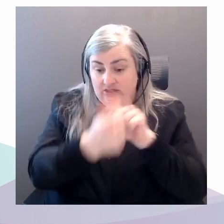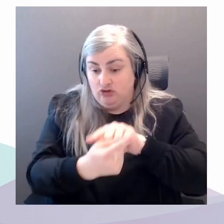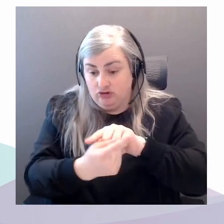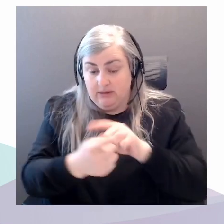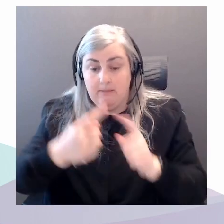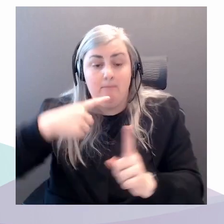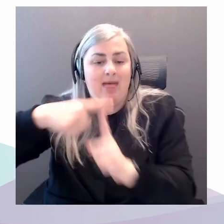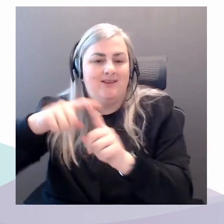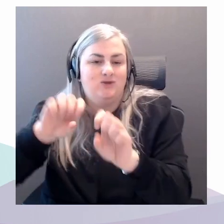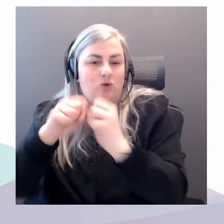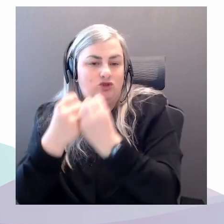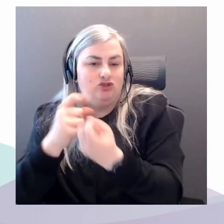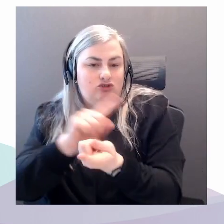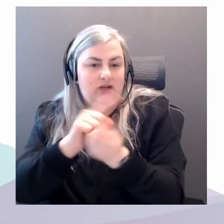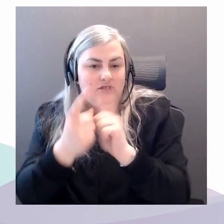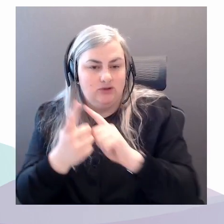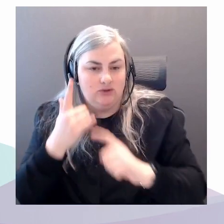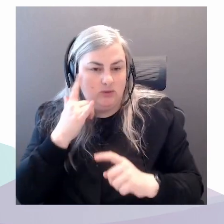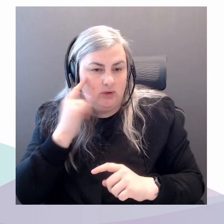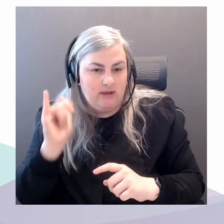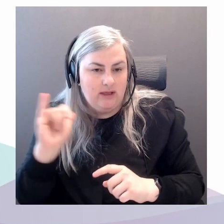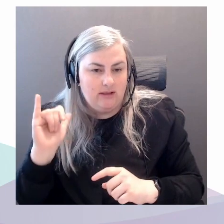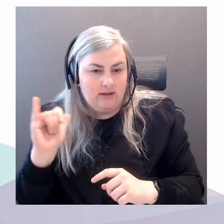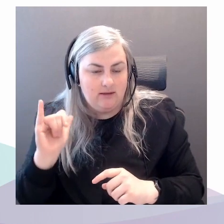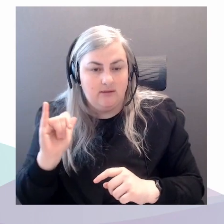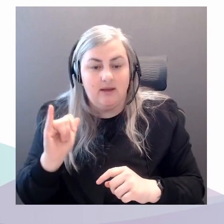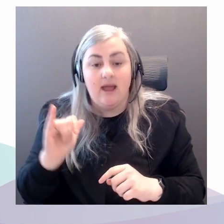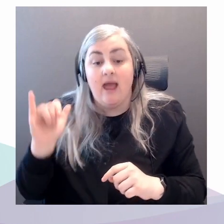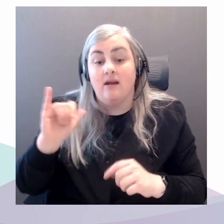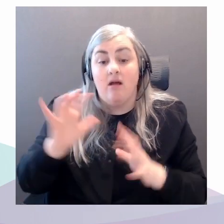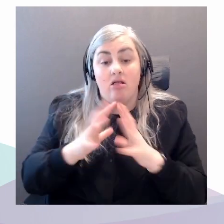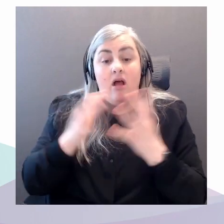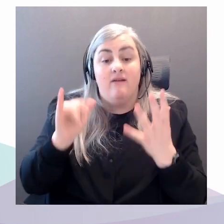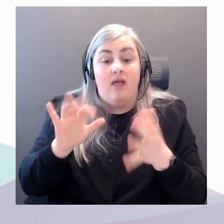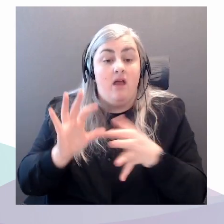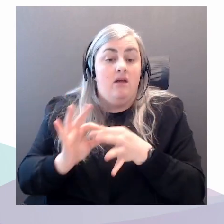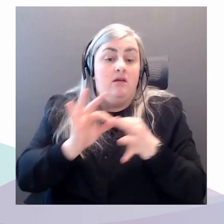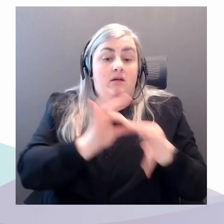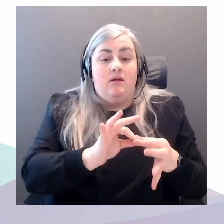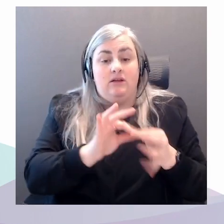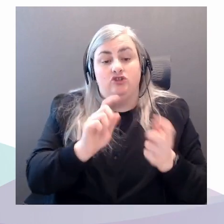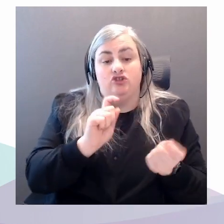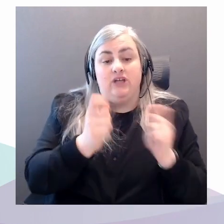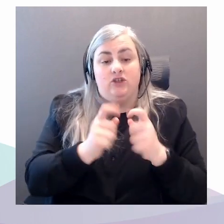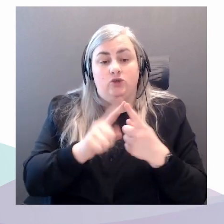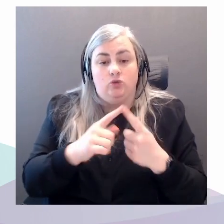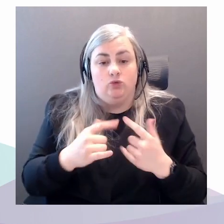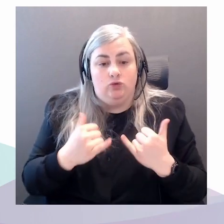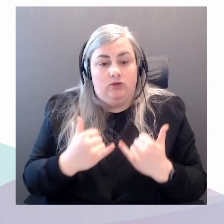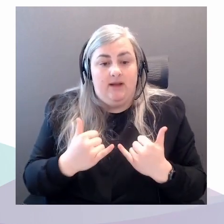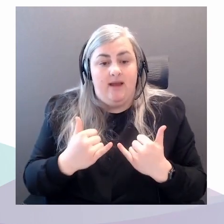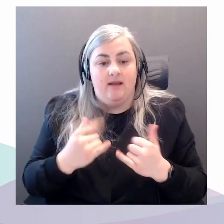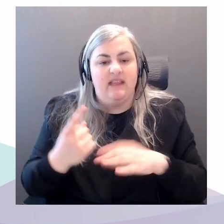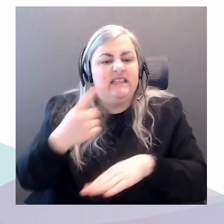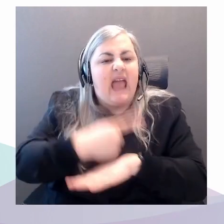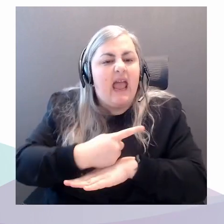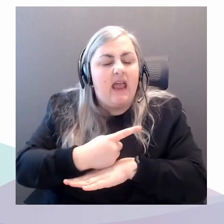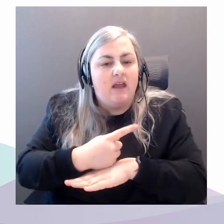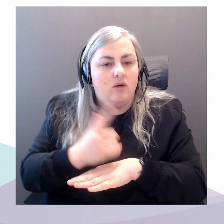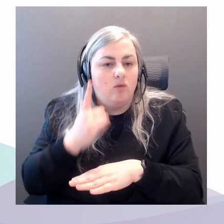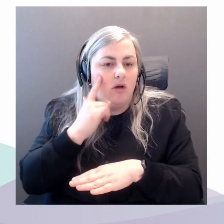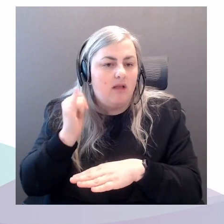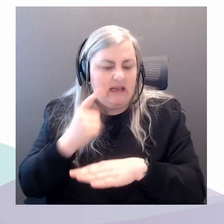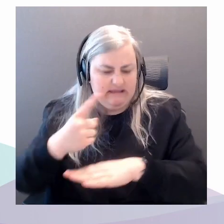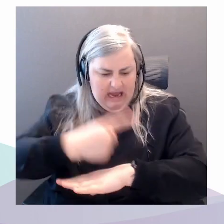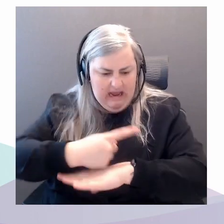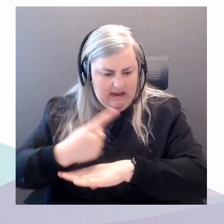changes to the day. I think, as well, there's a sensibility that we have to cut